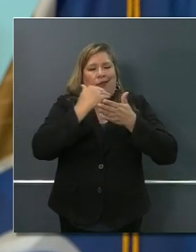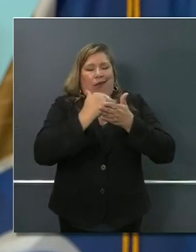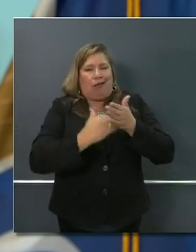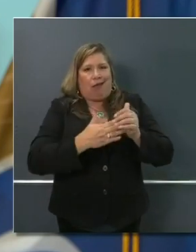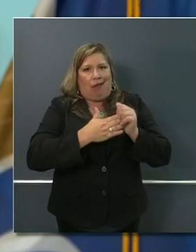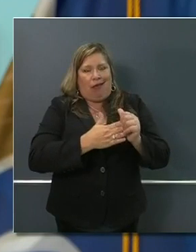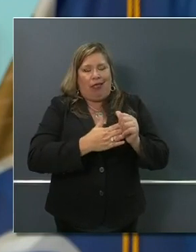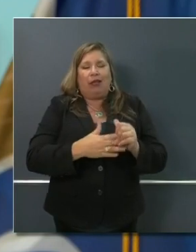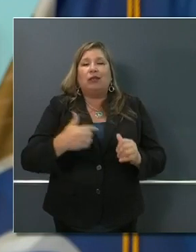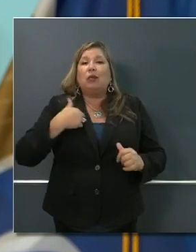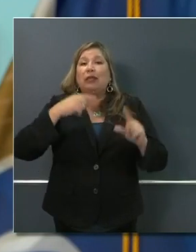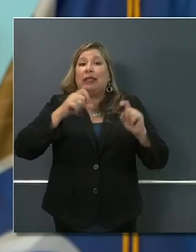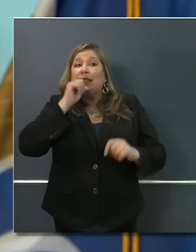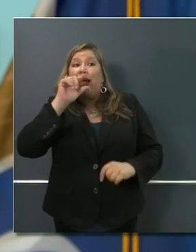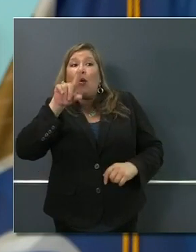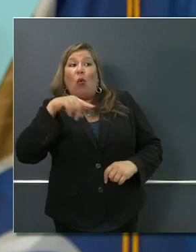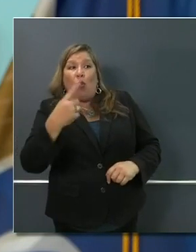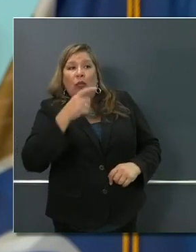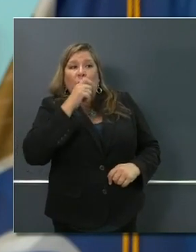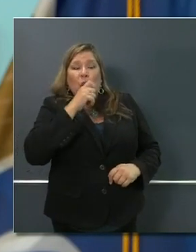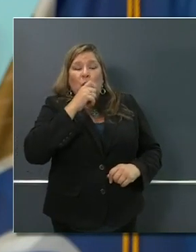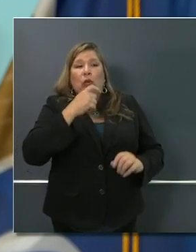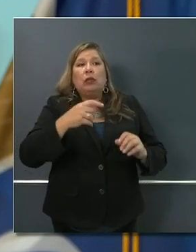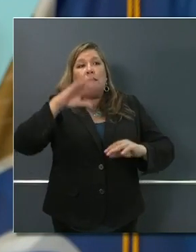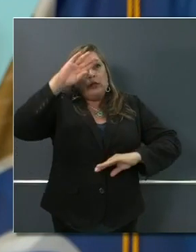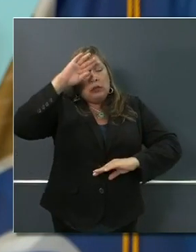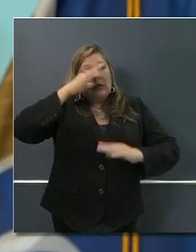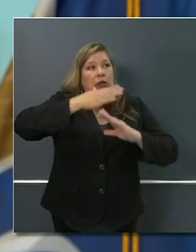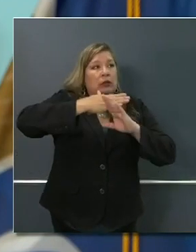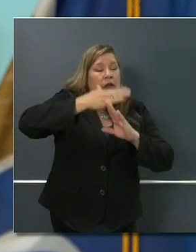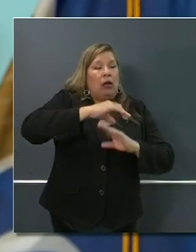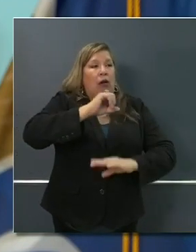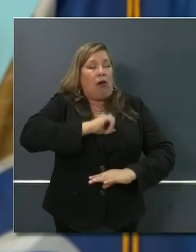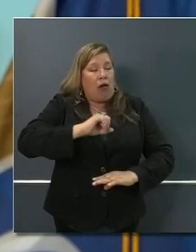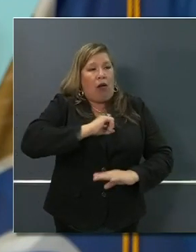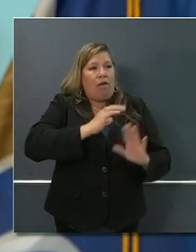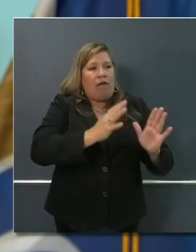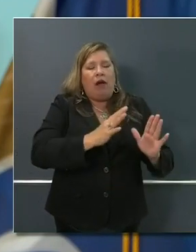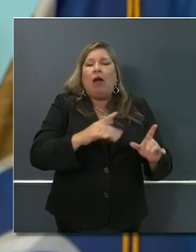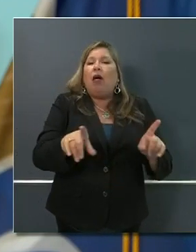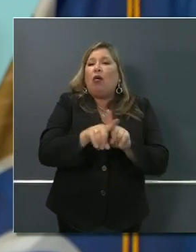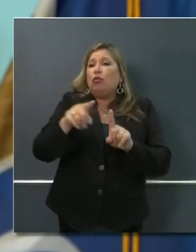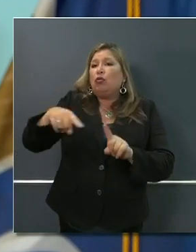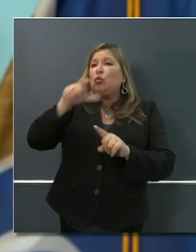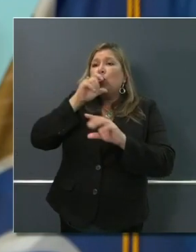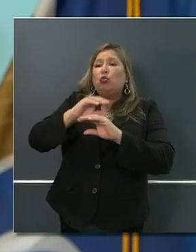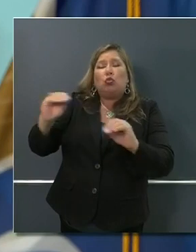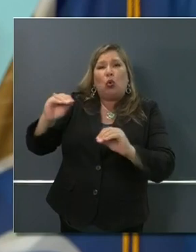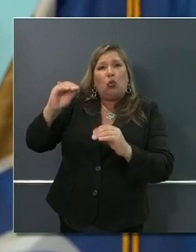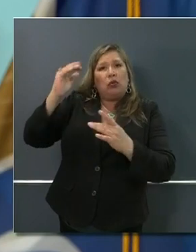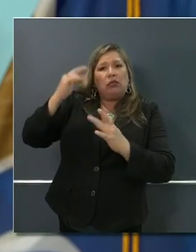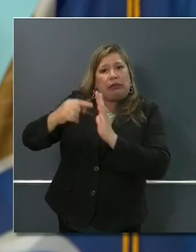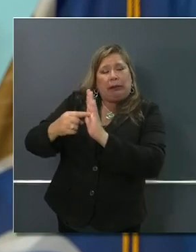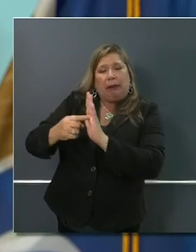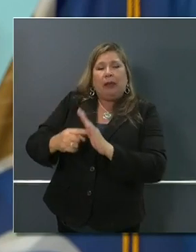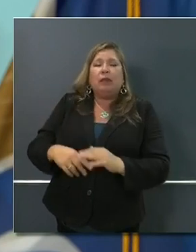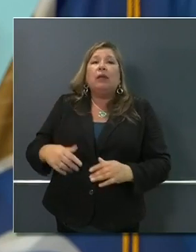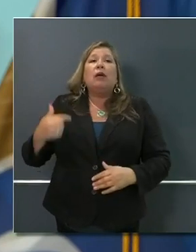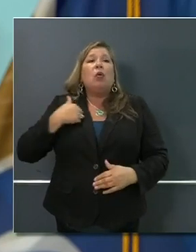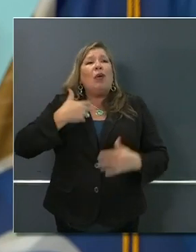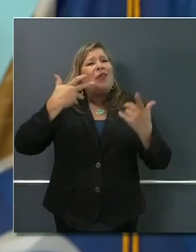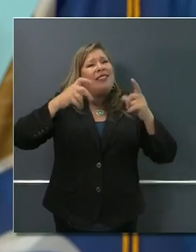are symptomatic enough to show up in the hospital emergency room or who are quite sick in our congregate care facilities.